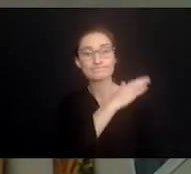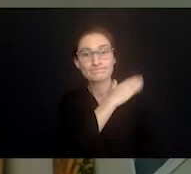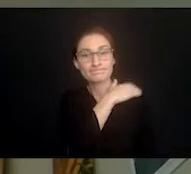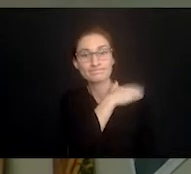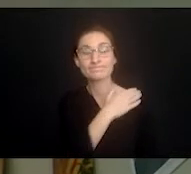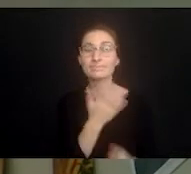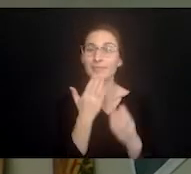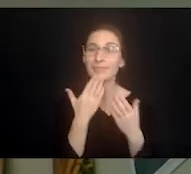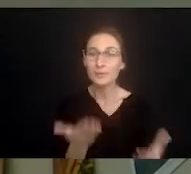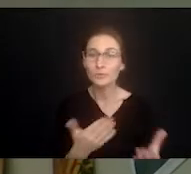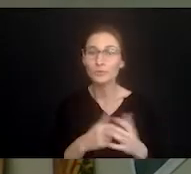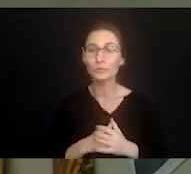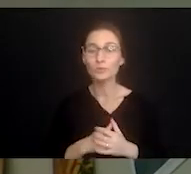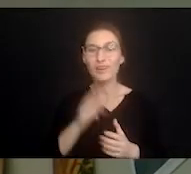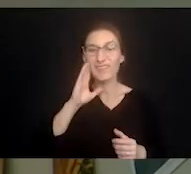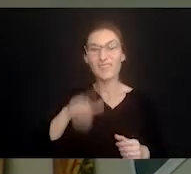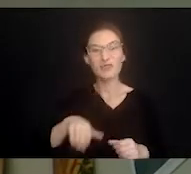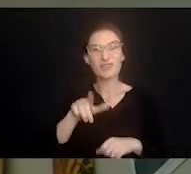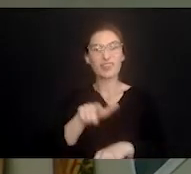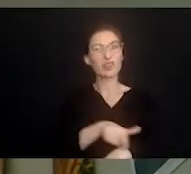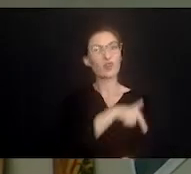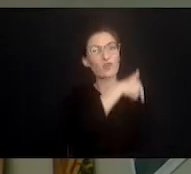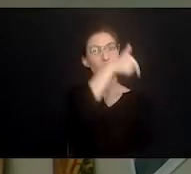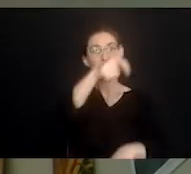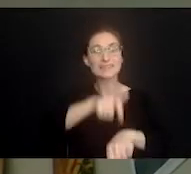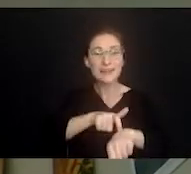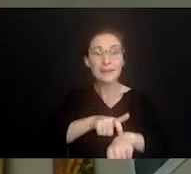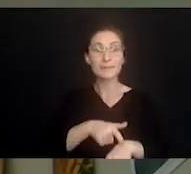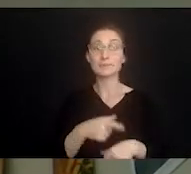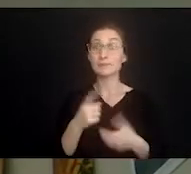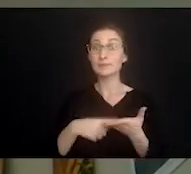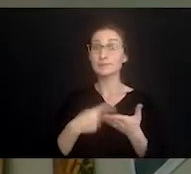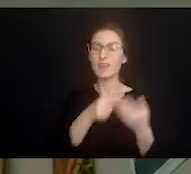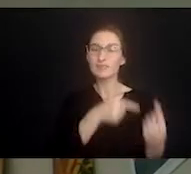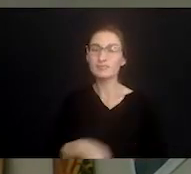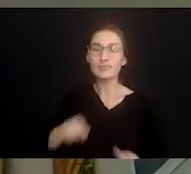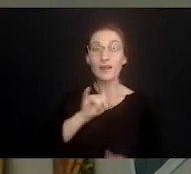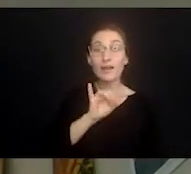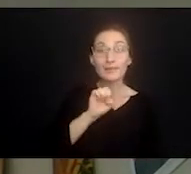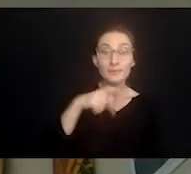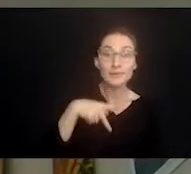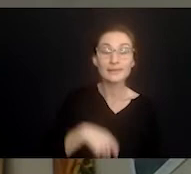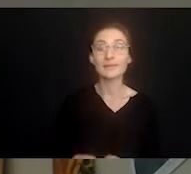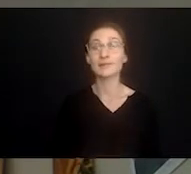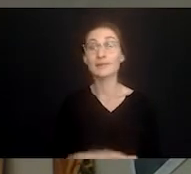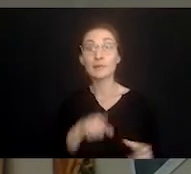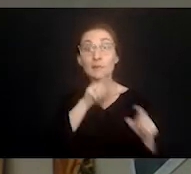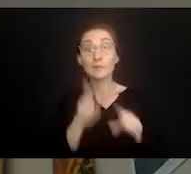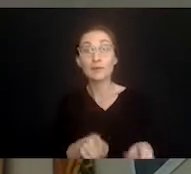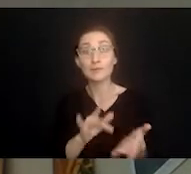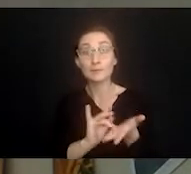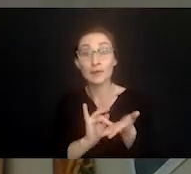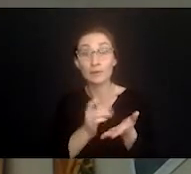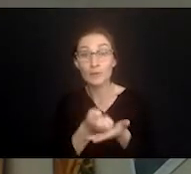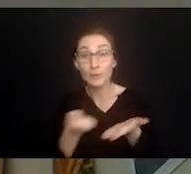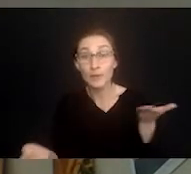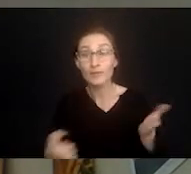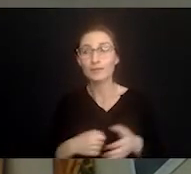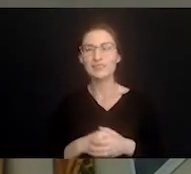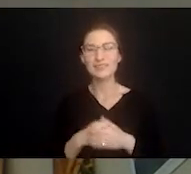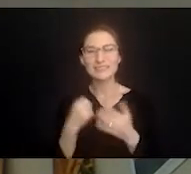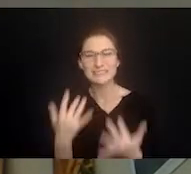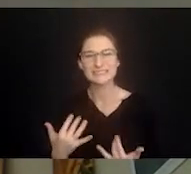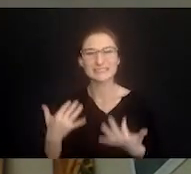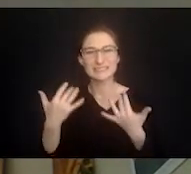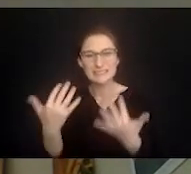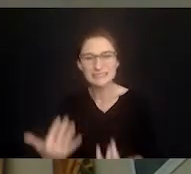Thank you. But I know that's a long time. And I know that sometimes the struggle of IEPs, or ordering new medical equipment, the couple